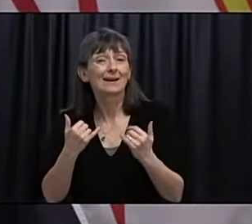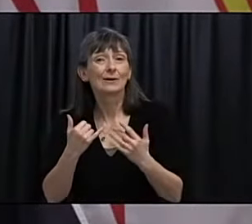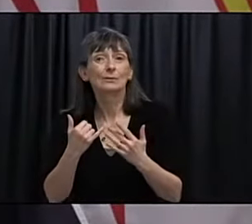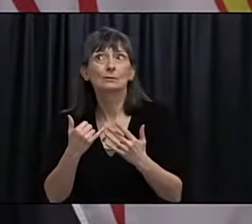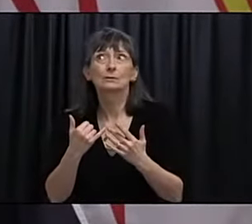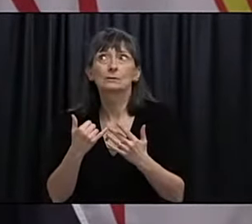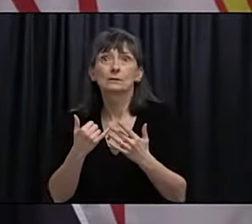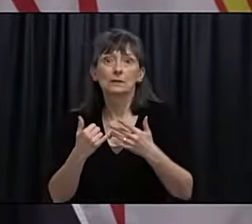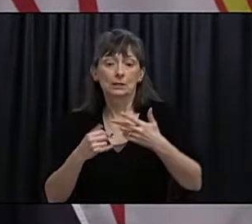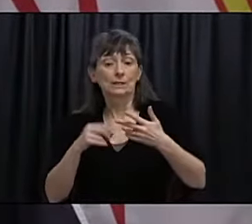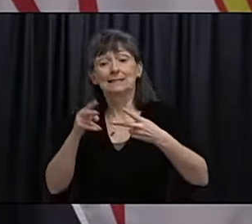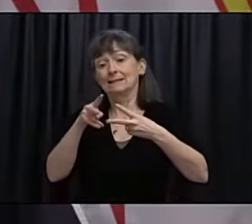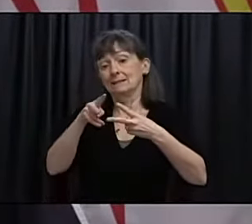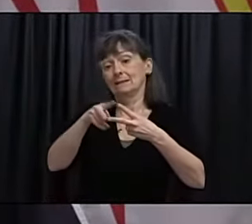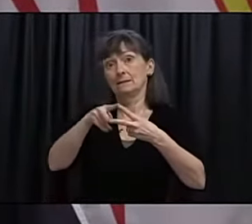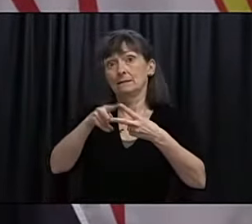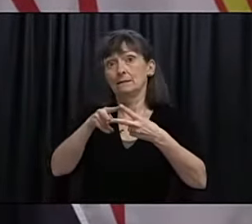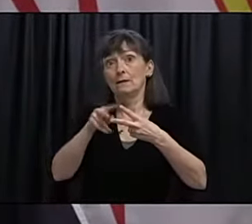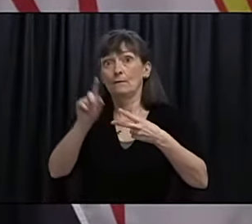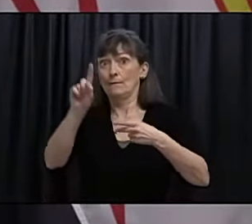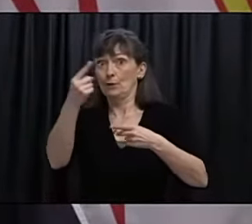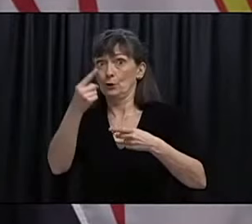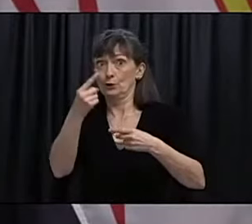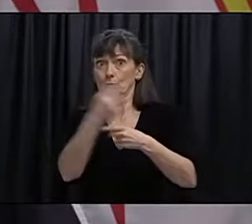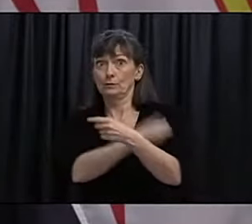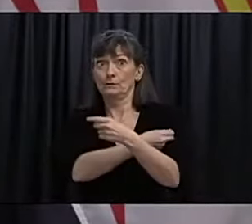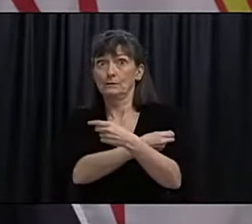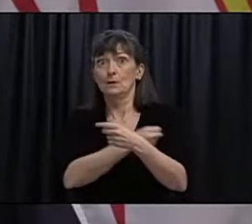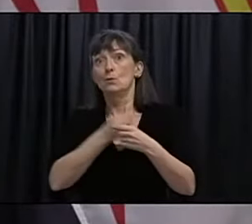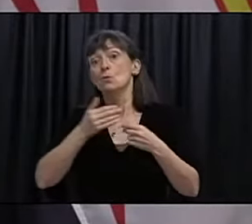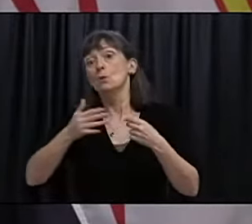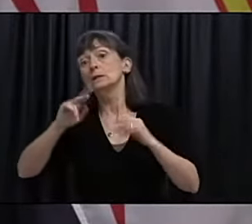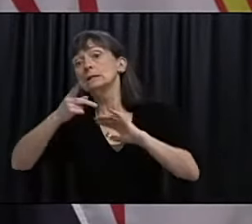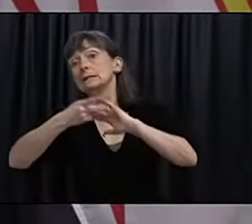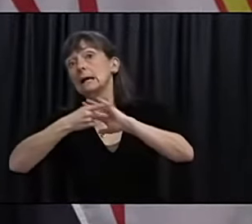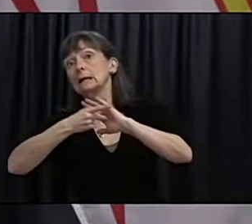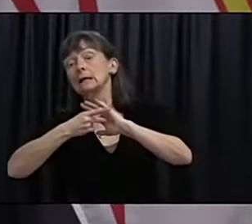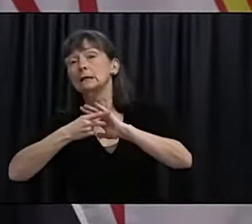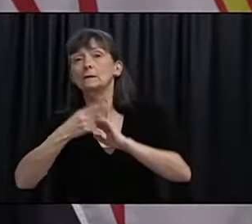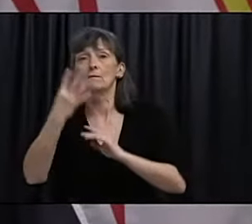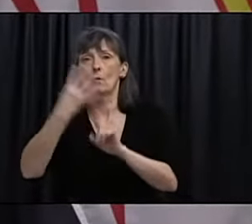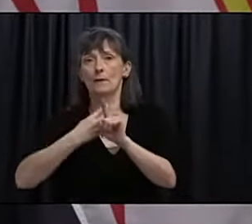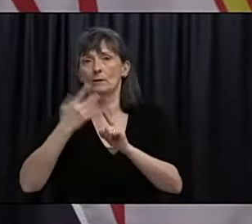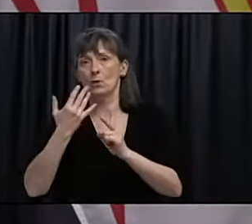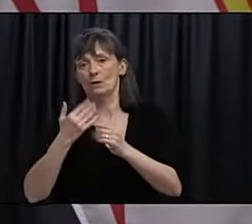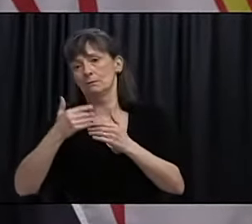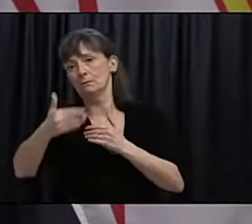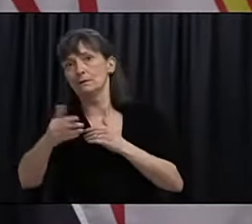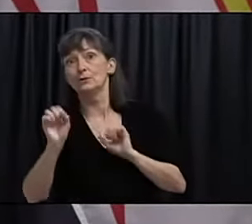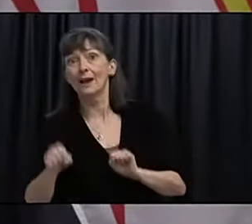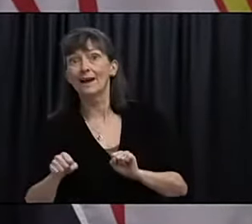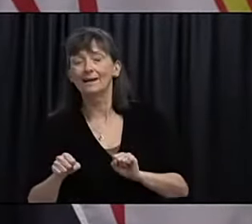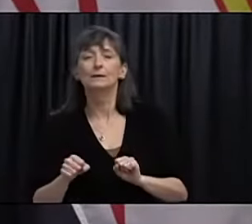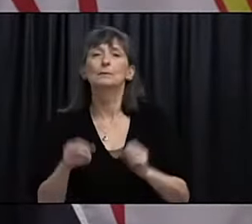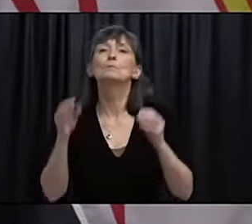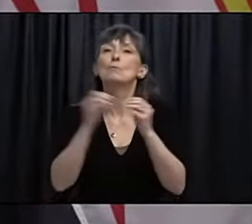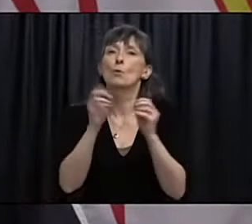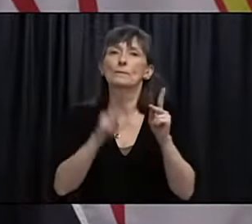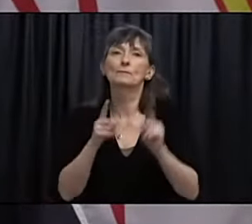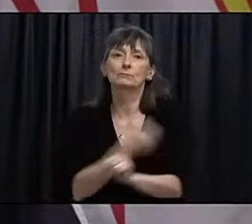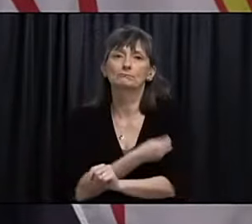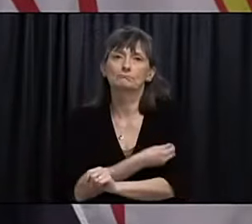85. They may do over 75 in some of those communities because they're there. And, you know, it just makes more sense